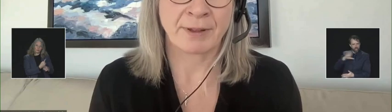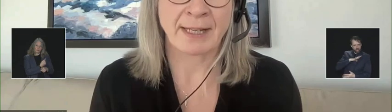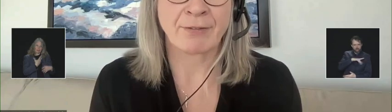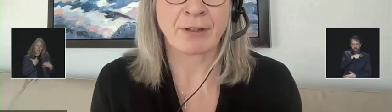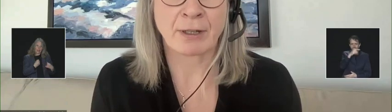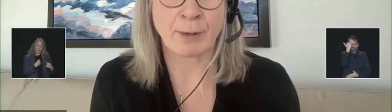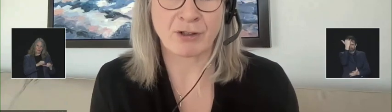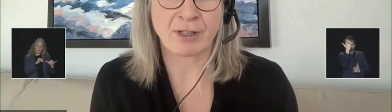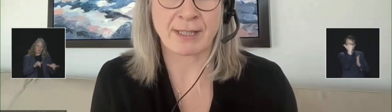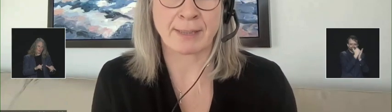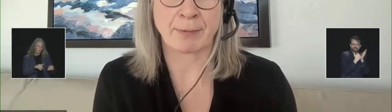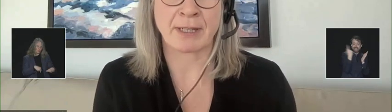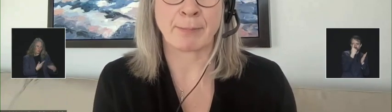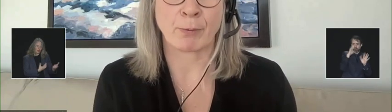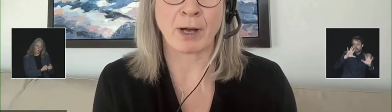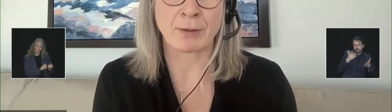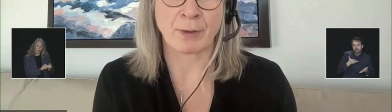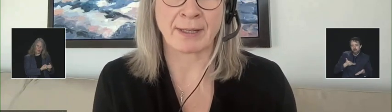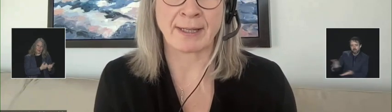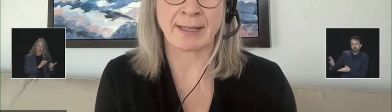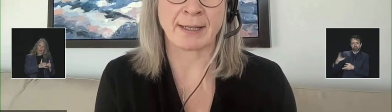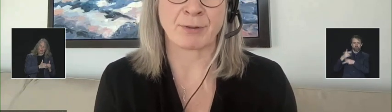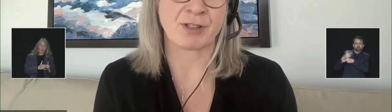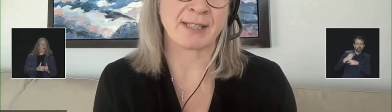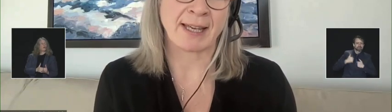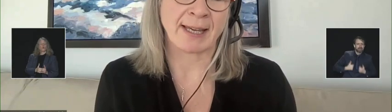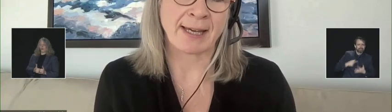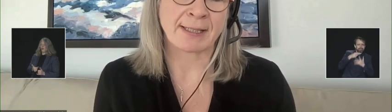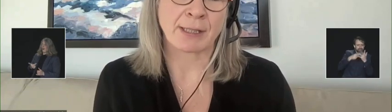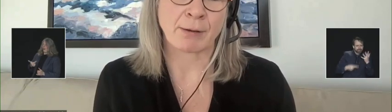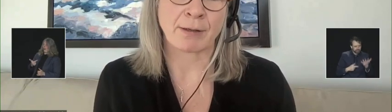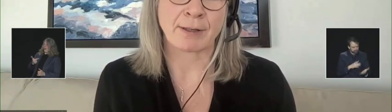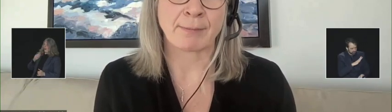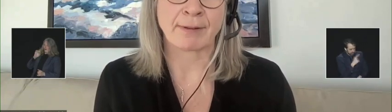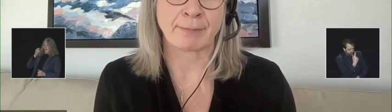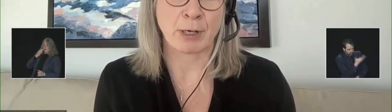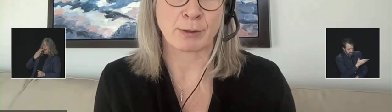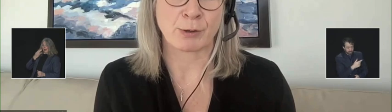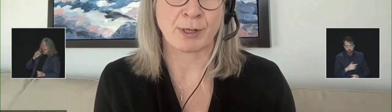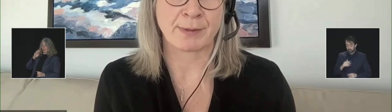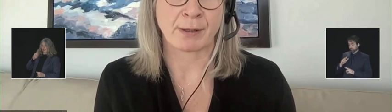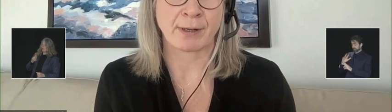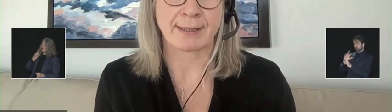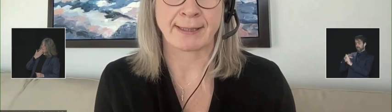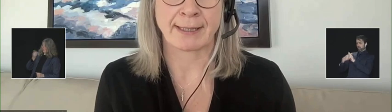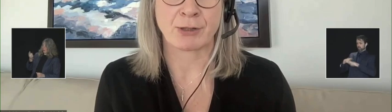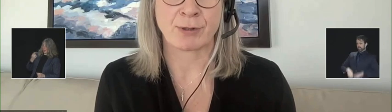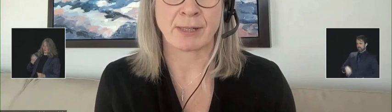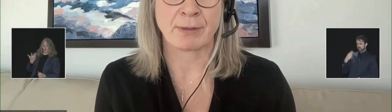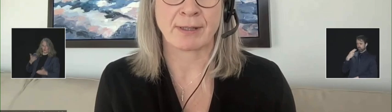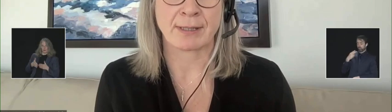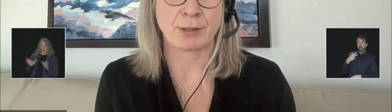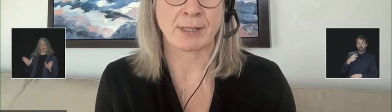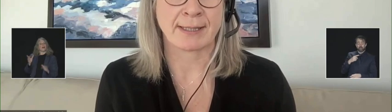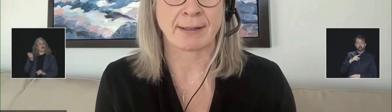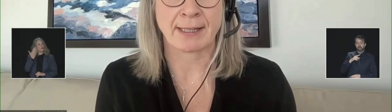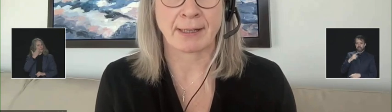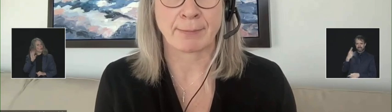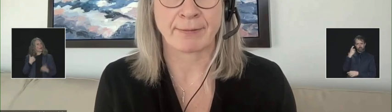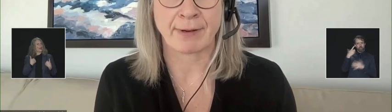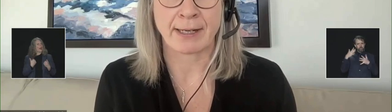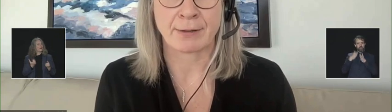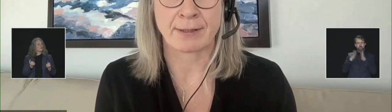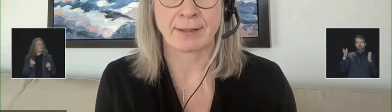Well, thank you for the question. It's a pretty broad one, and I will just say yes, there are a number of partnerships across the country with Indigenous